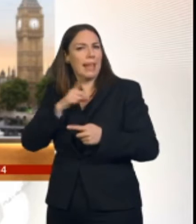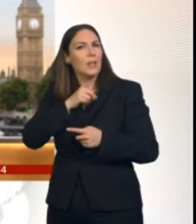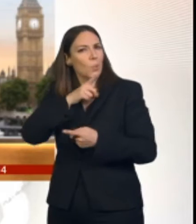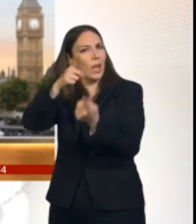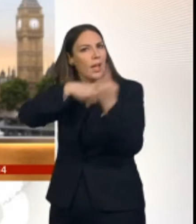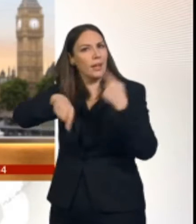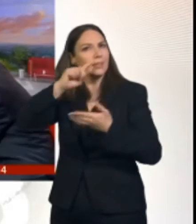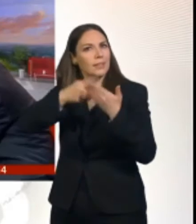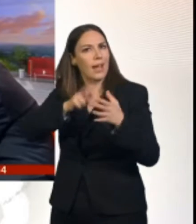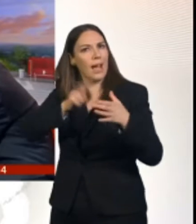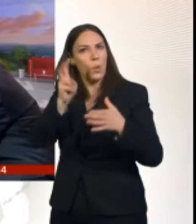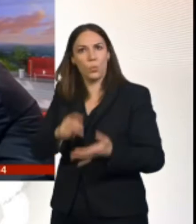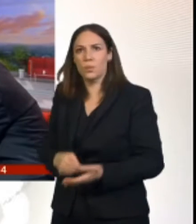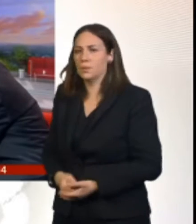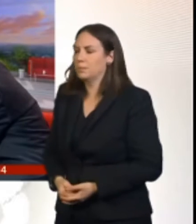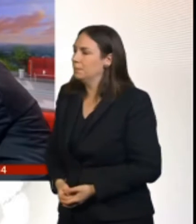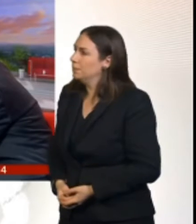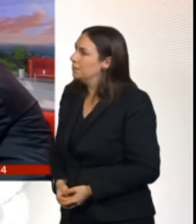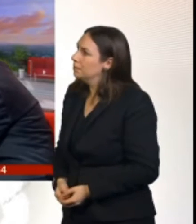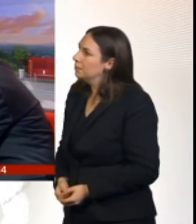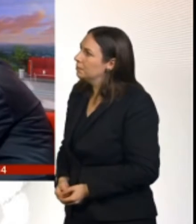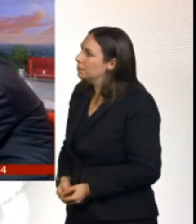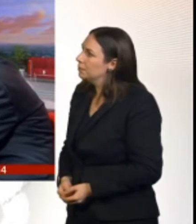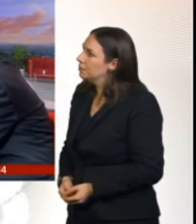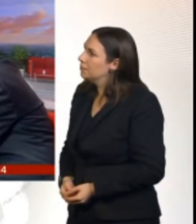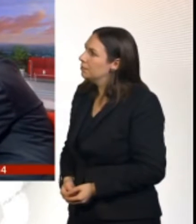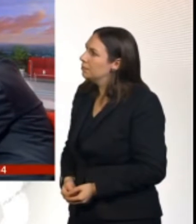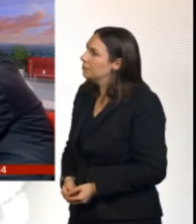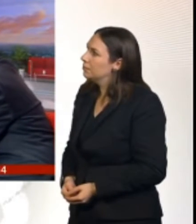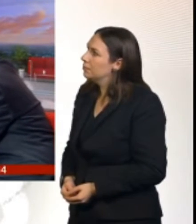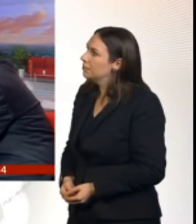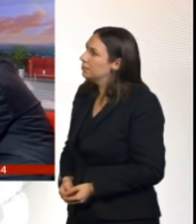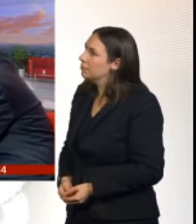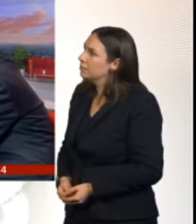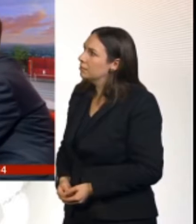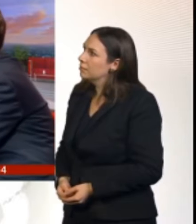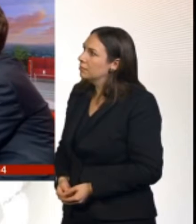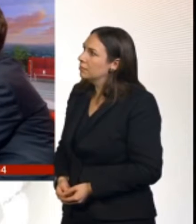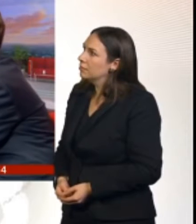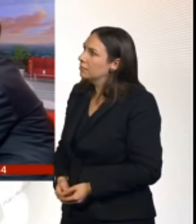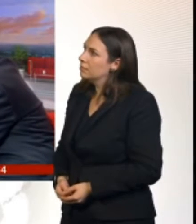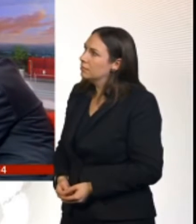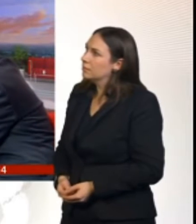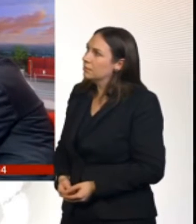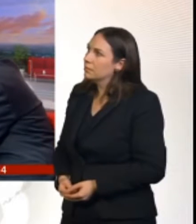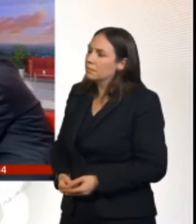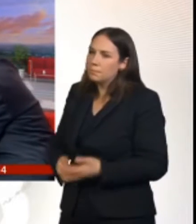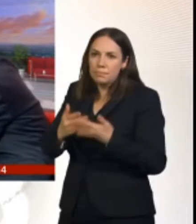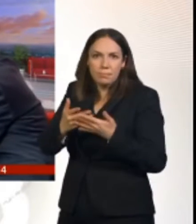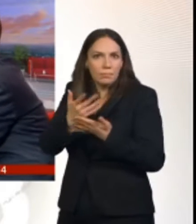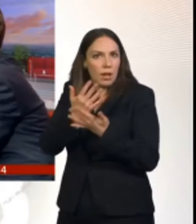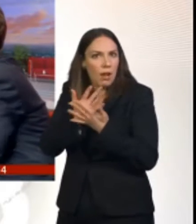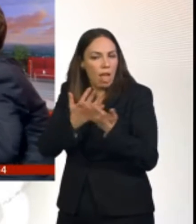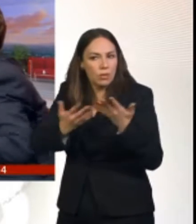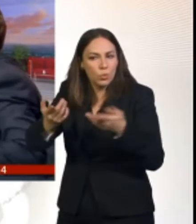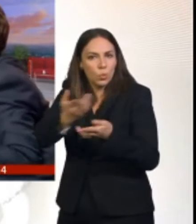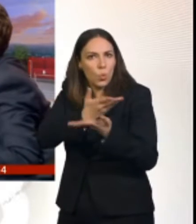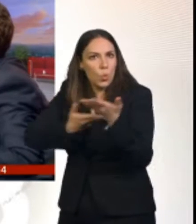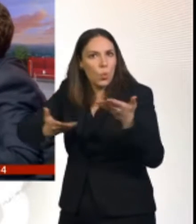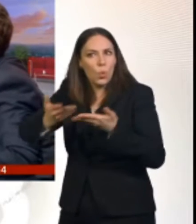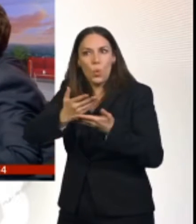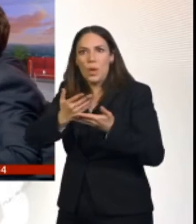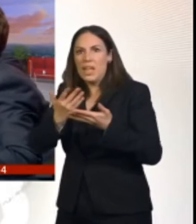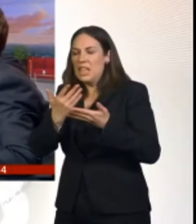vote. There's a lot of scaremongering going on at the moment about what happens in the event of a no deal Brexit. And you're amongst those talking